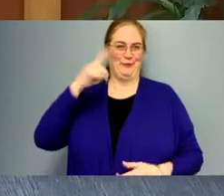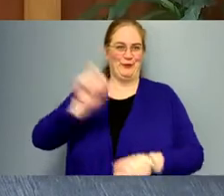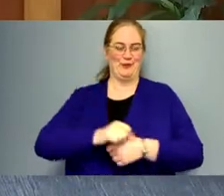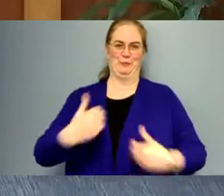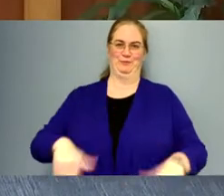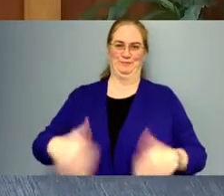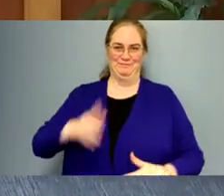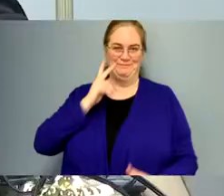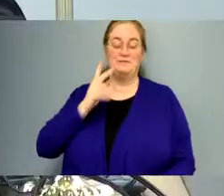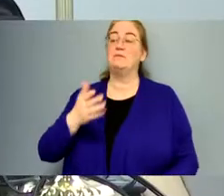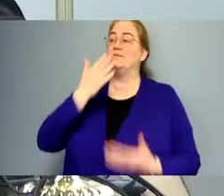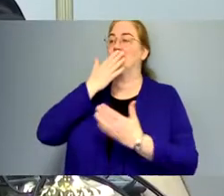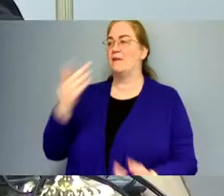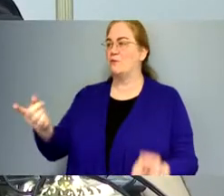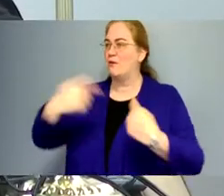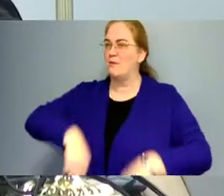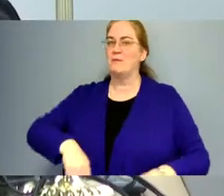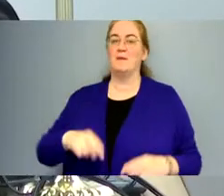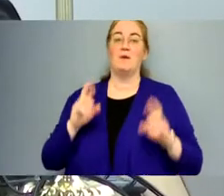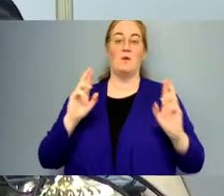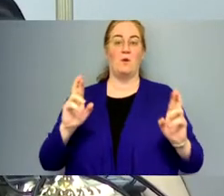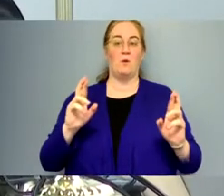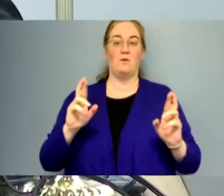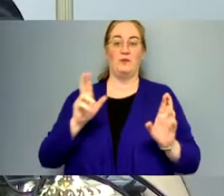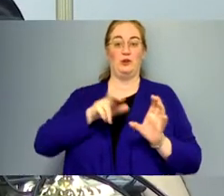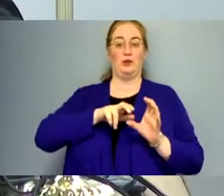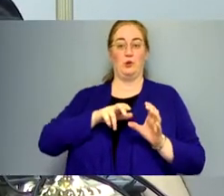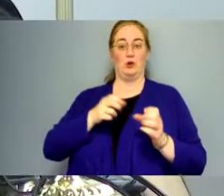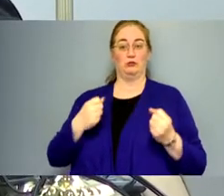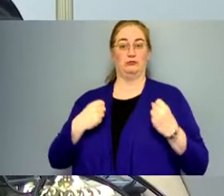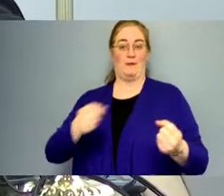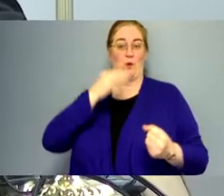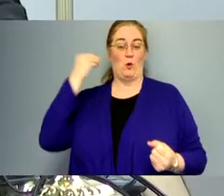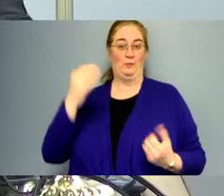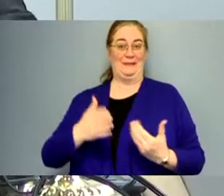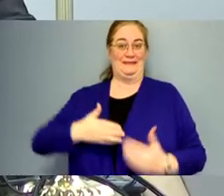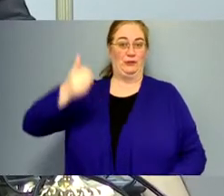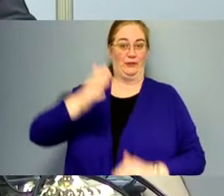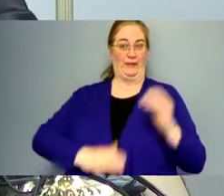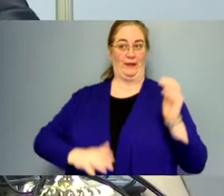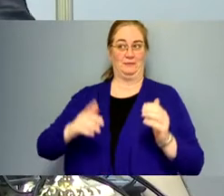So thank you for coming up. I hope the ride home is a little bit easier than the ride up here.